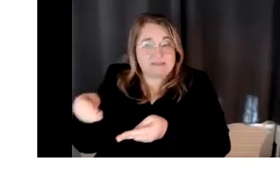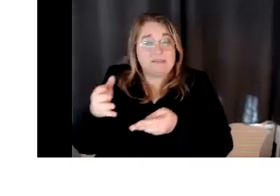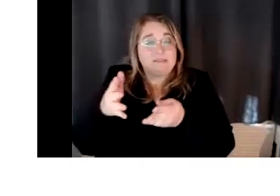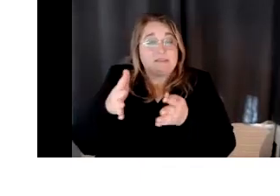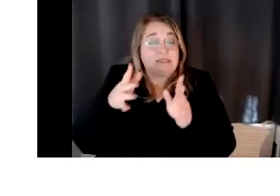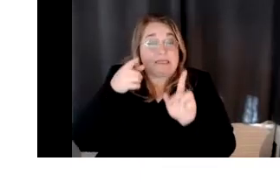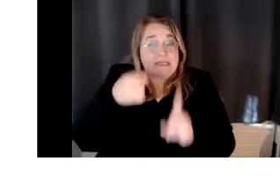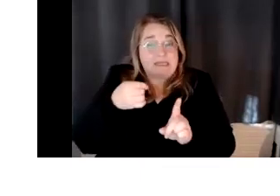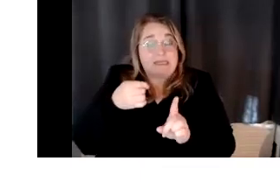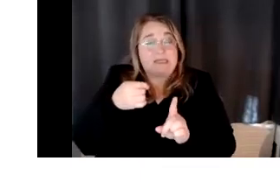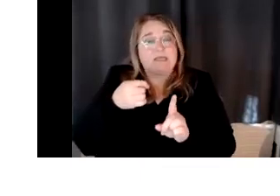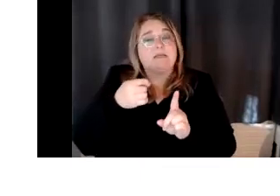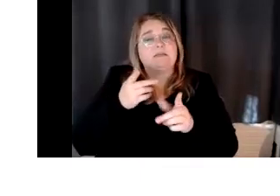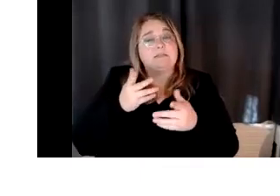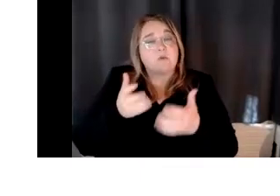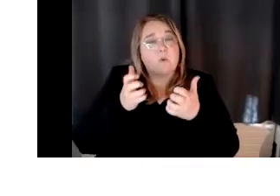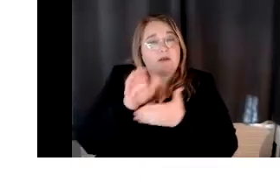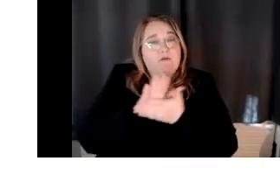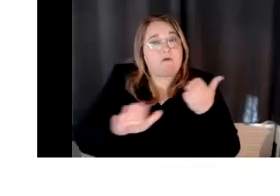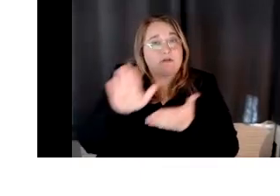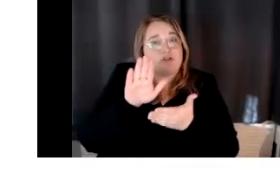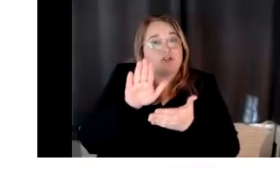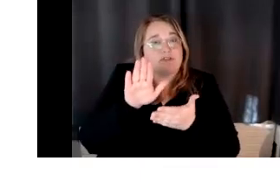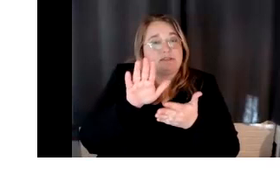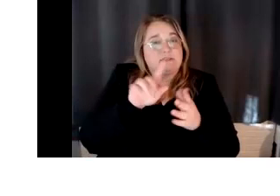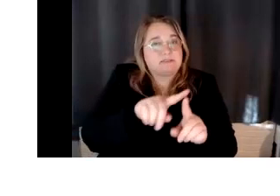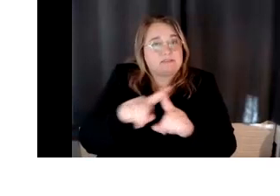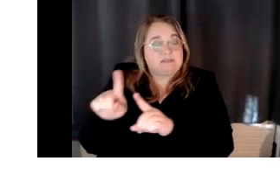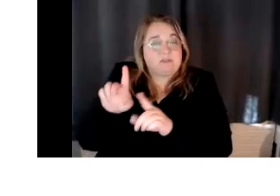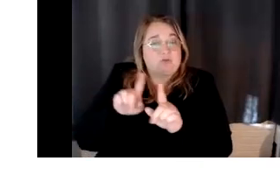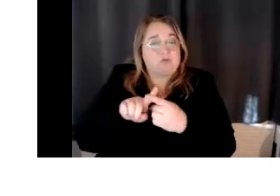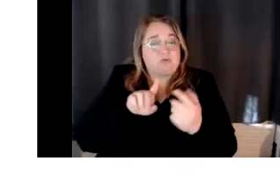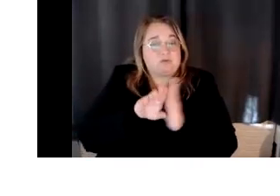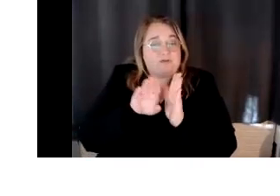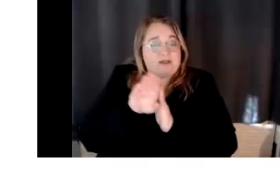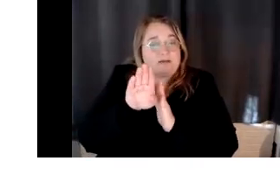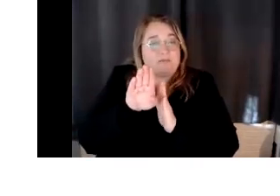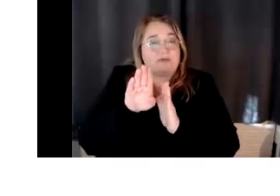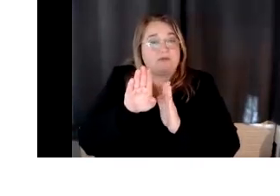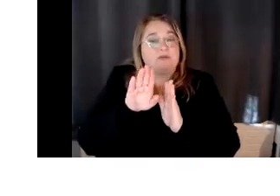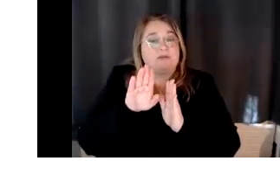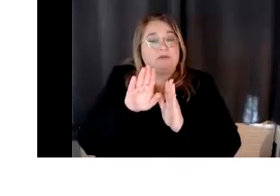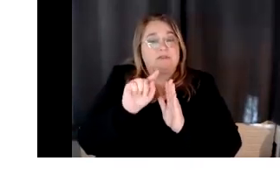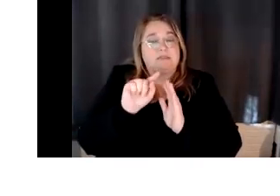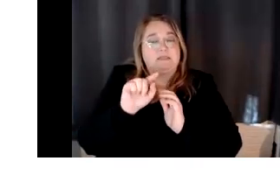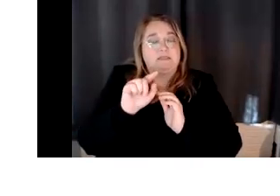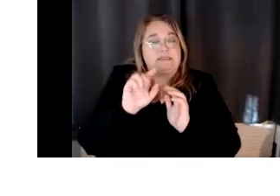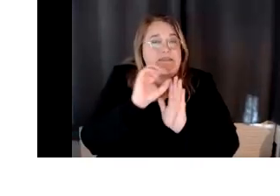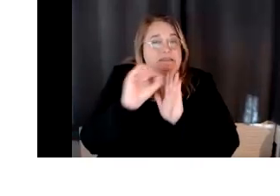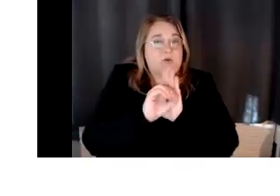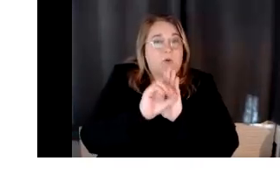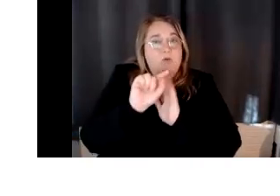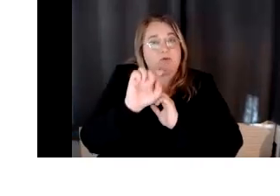colleges to develop zero textbook cost pathways. And the pathways are defined as